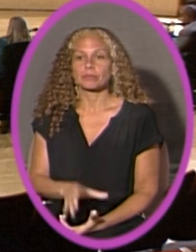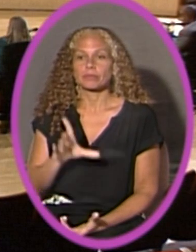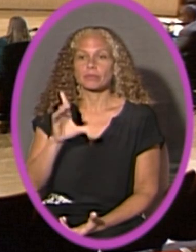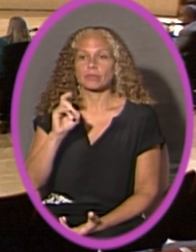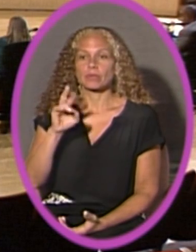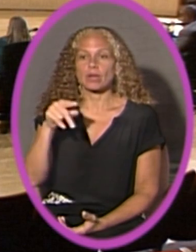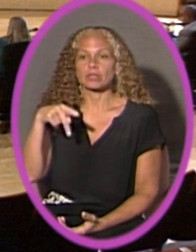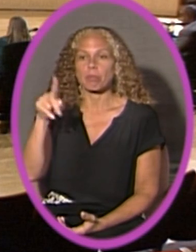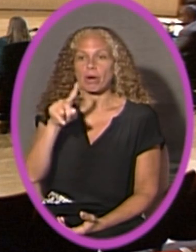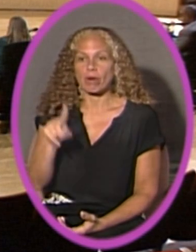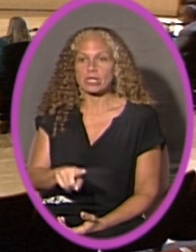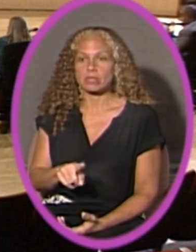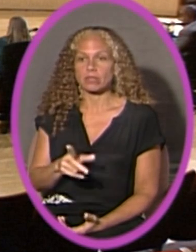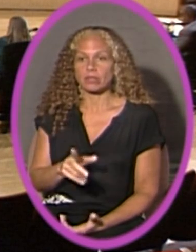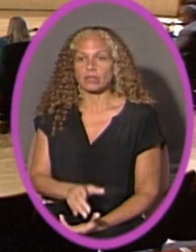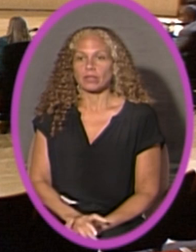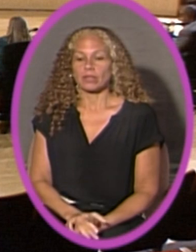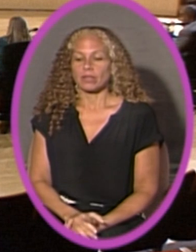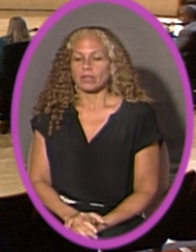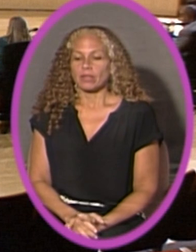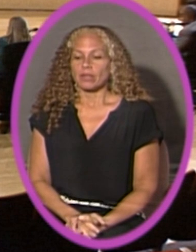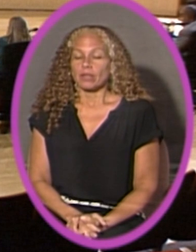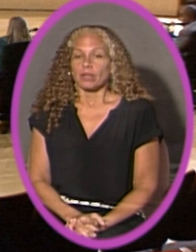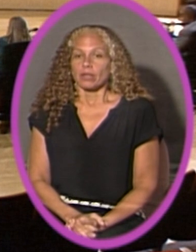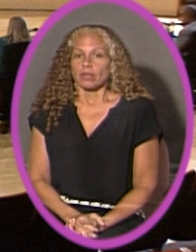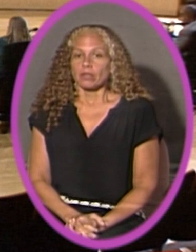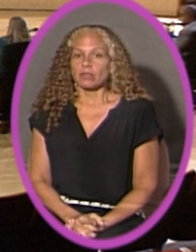Beresworth? Yes, Madam Chair. First of all,